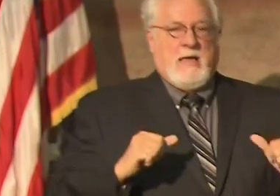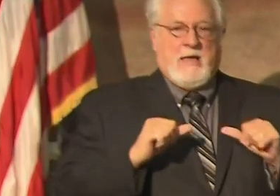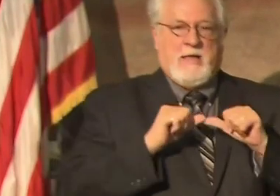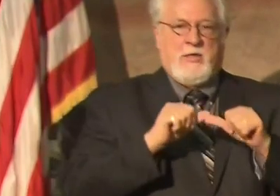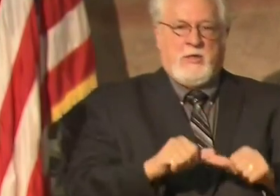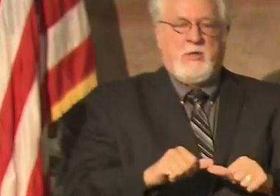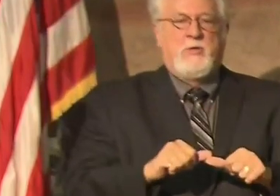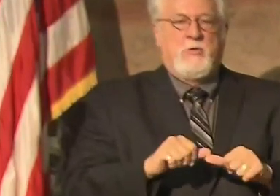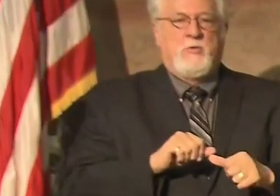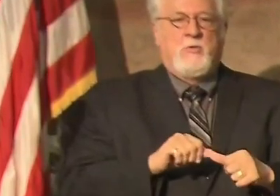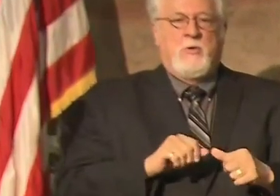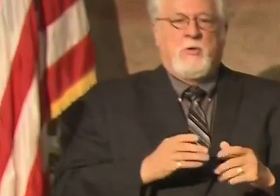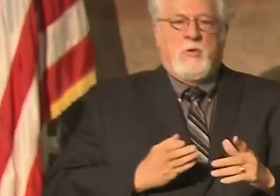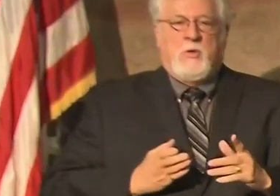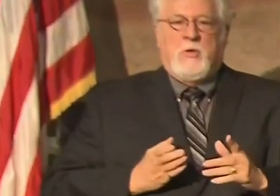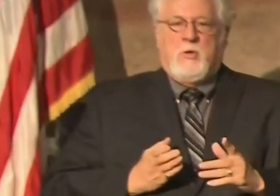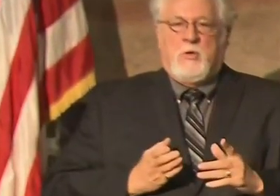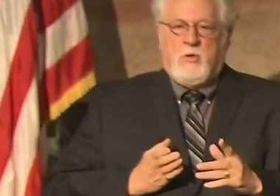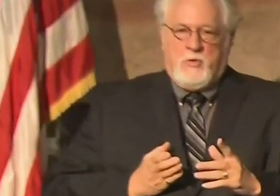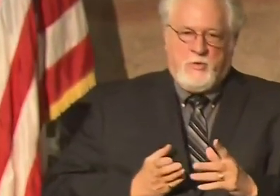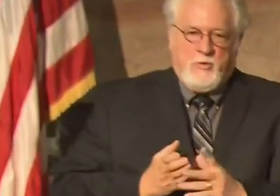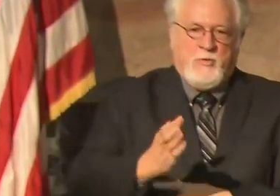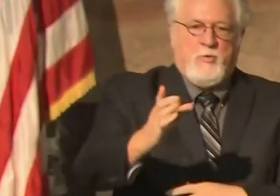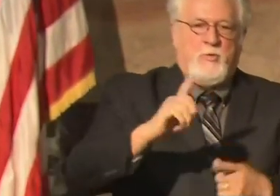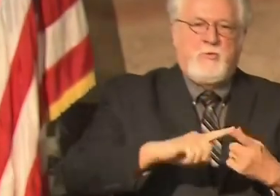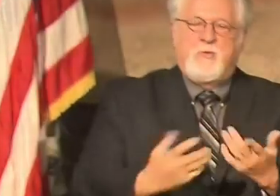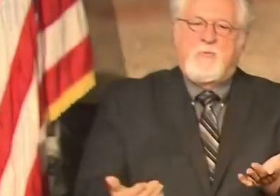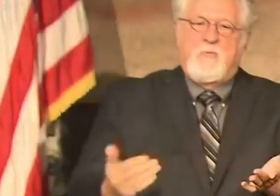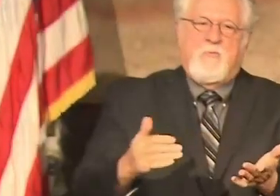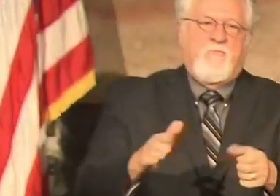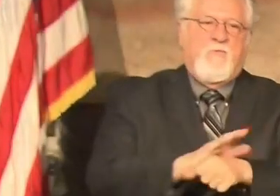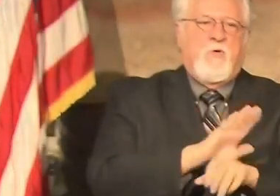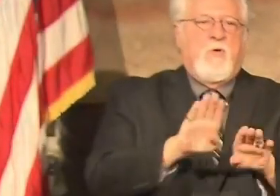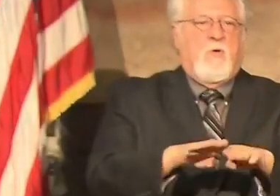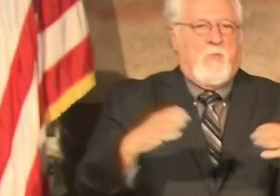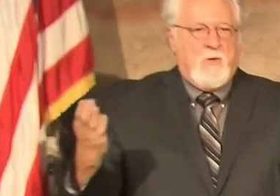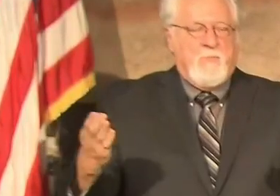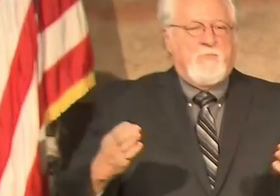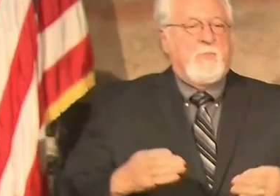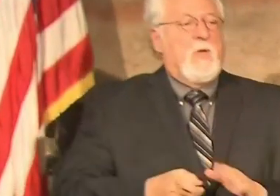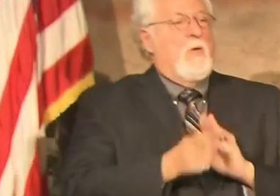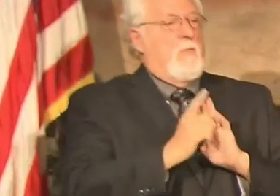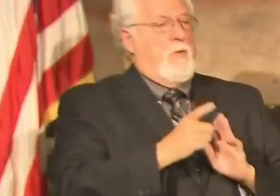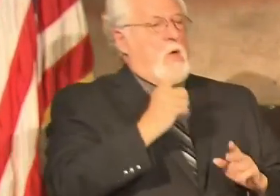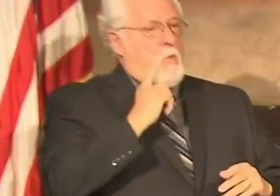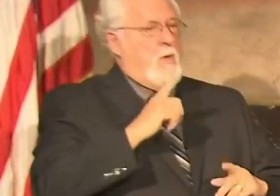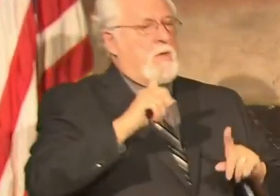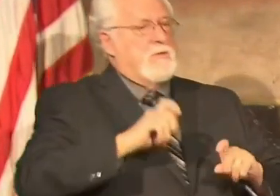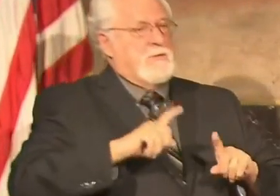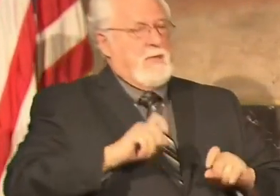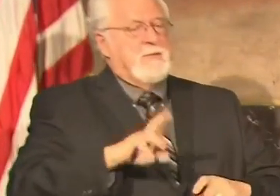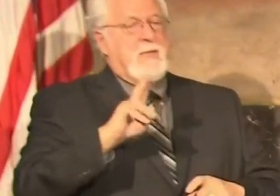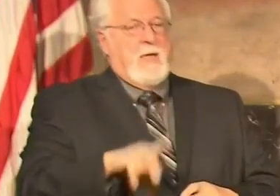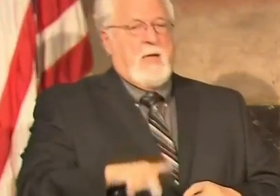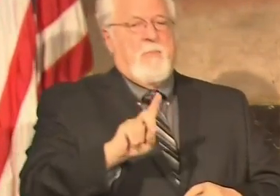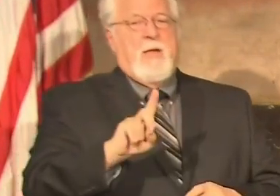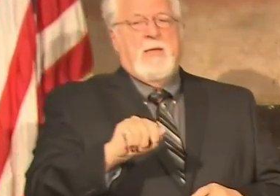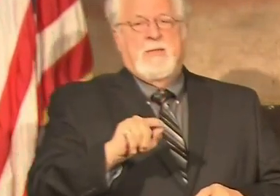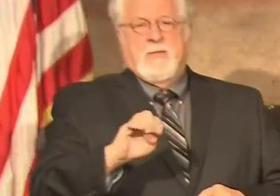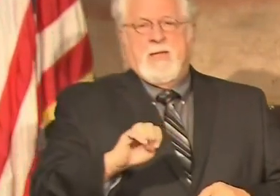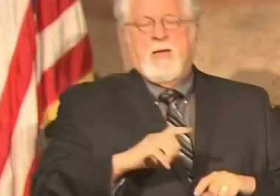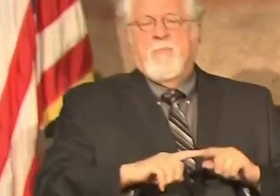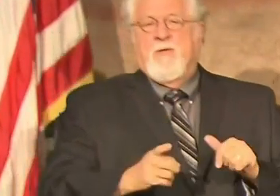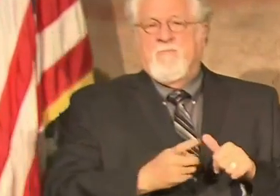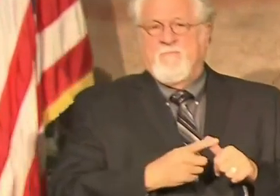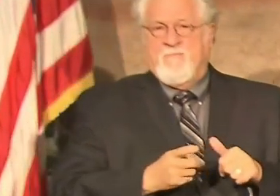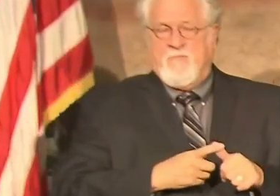through the reopening. In just a moment, we'll get to the latest testing update, but I first want to discuss